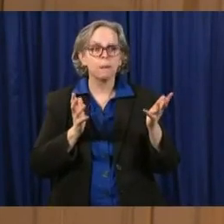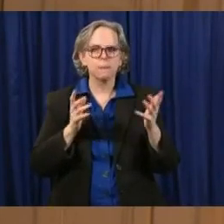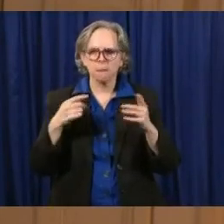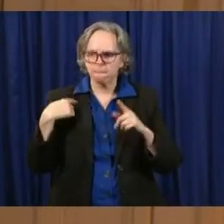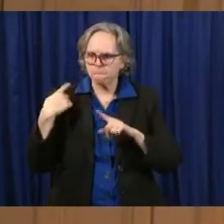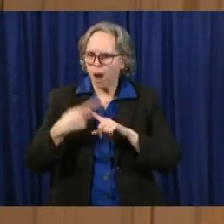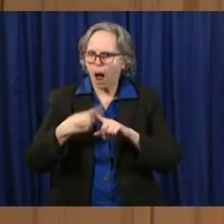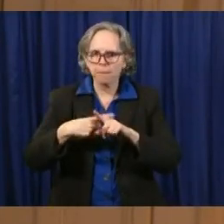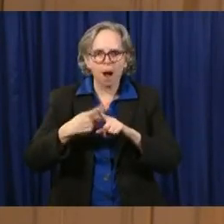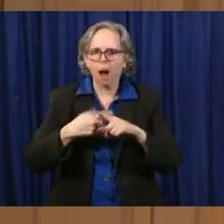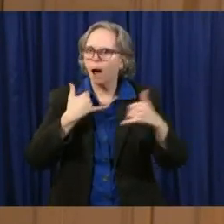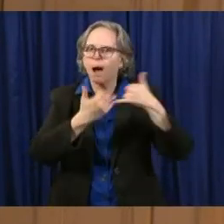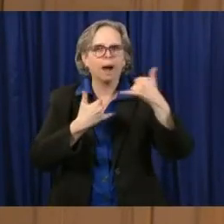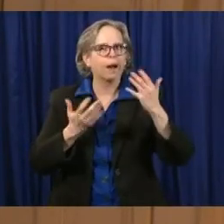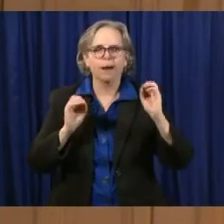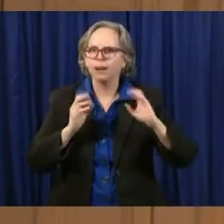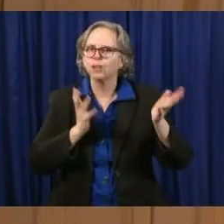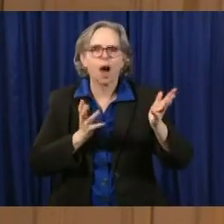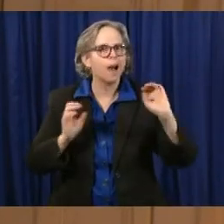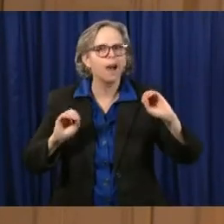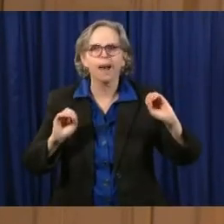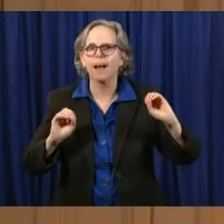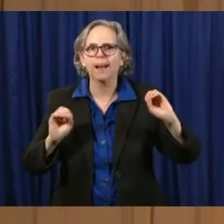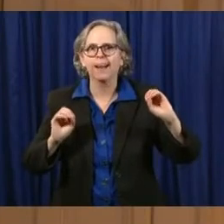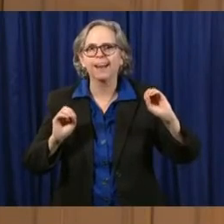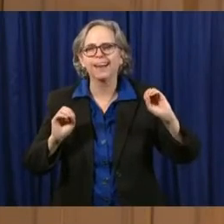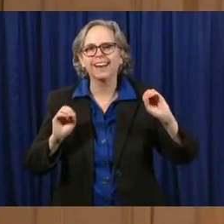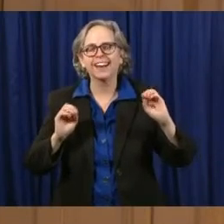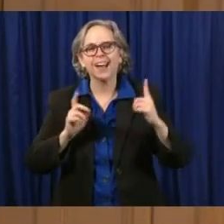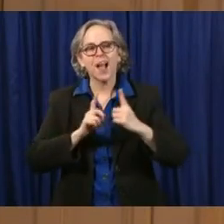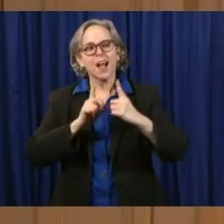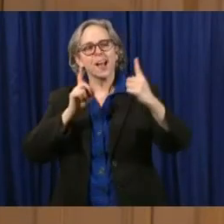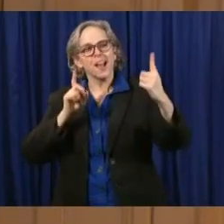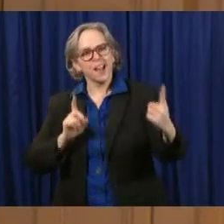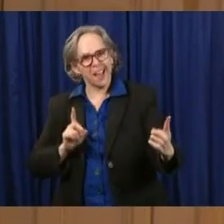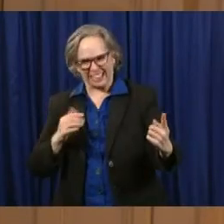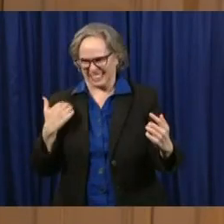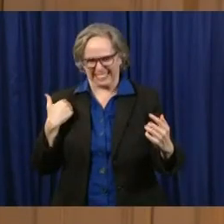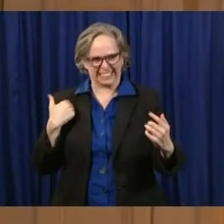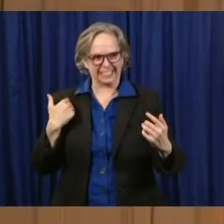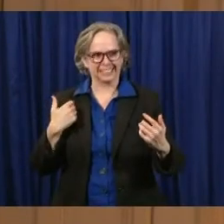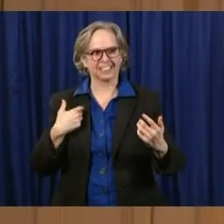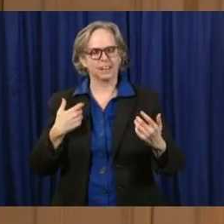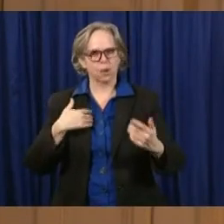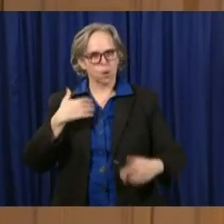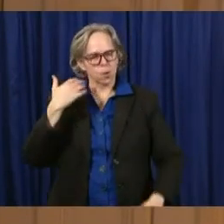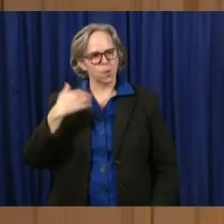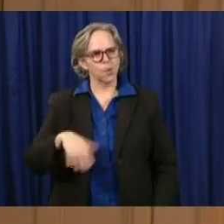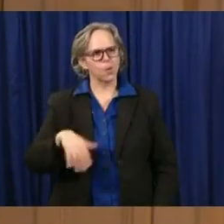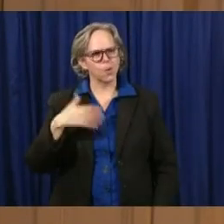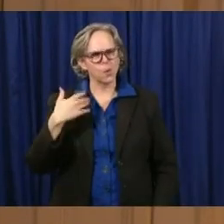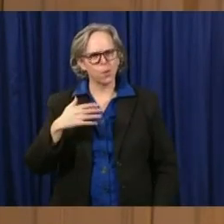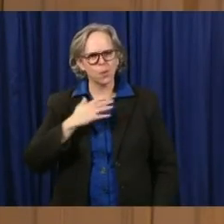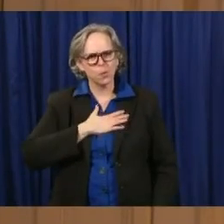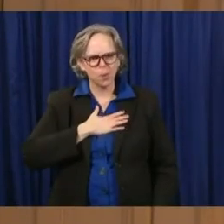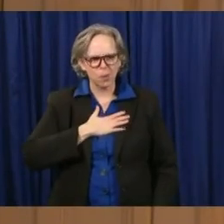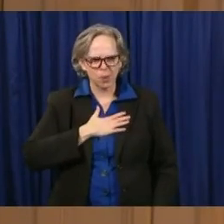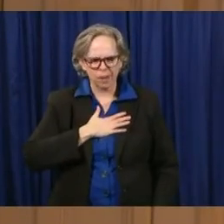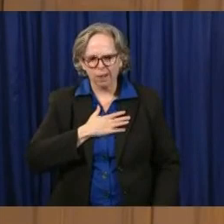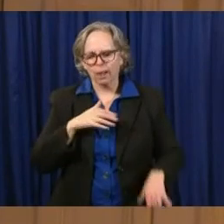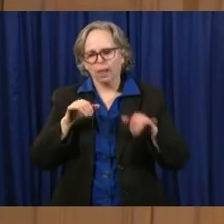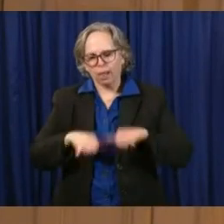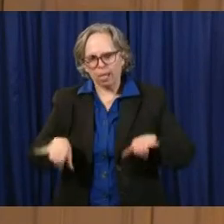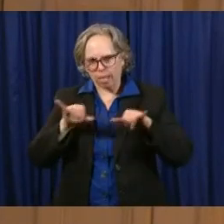And I realized over the holiday and when the holiday ended that I was feeling all the same Groundhog Day feelings again.